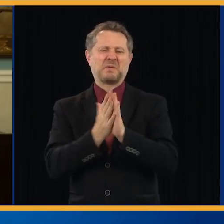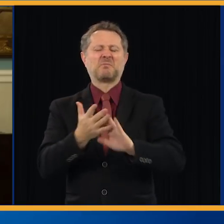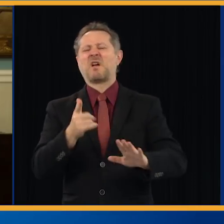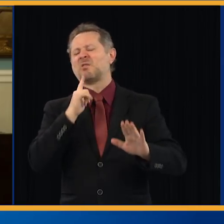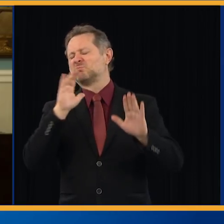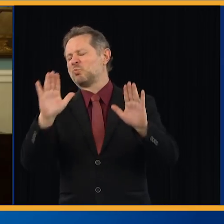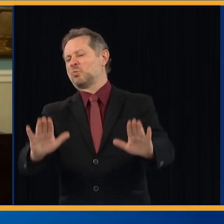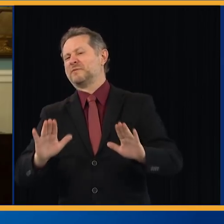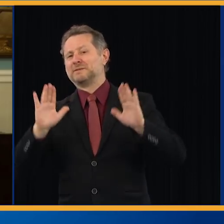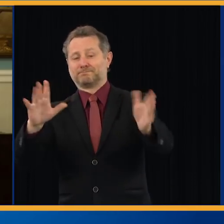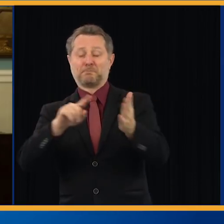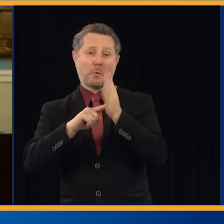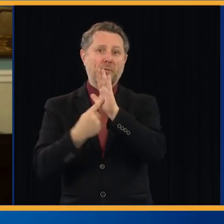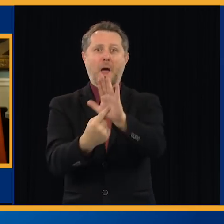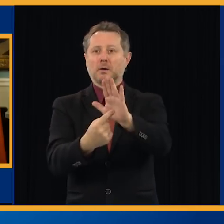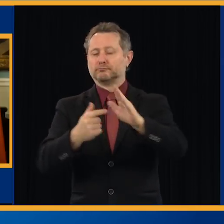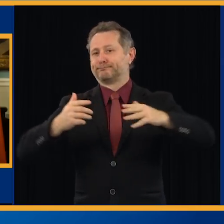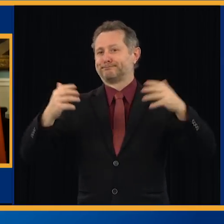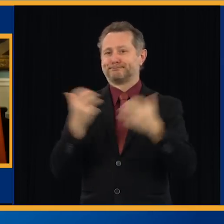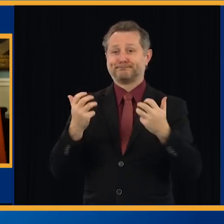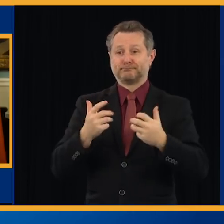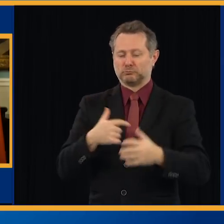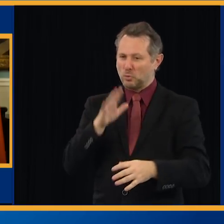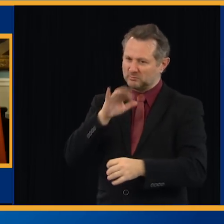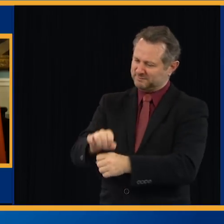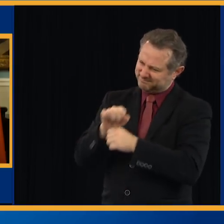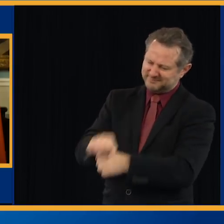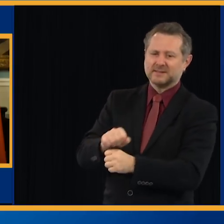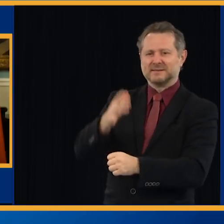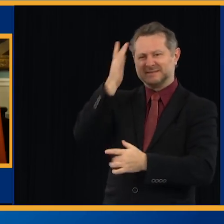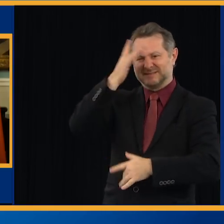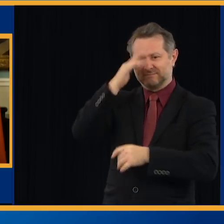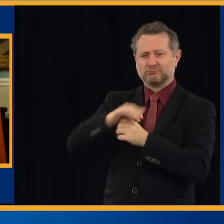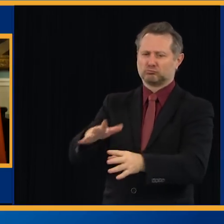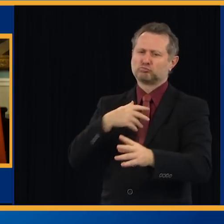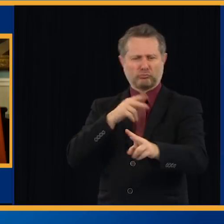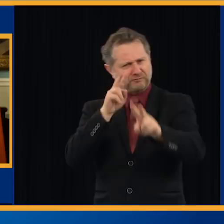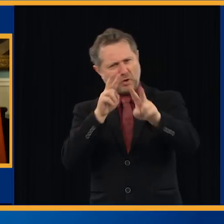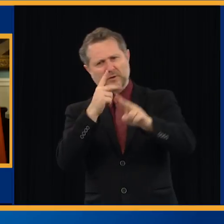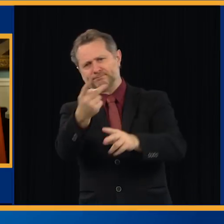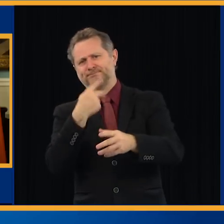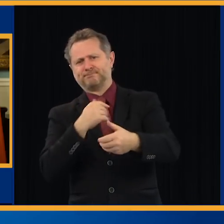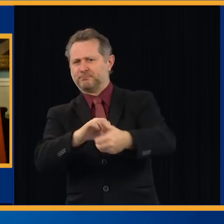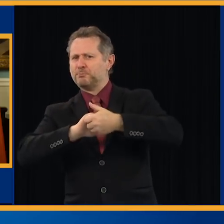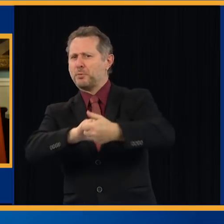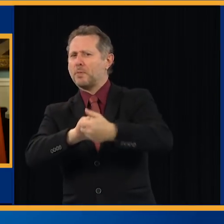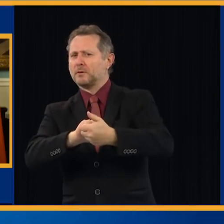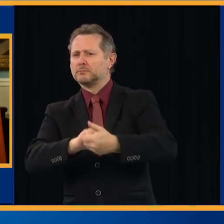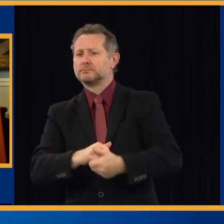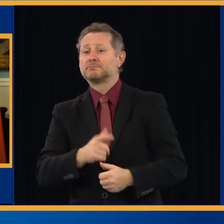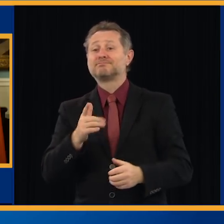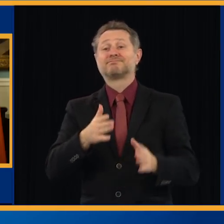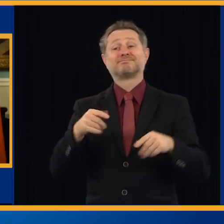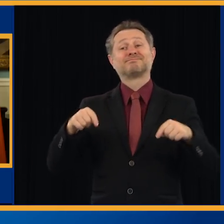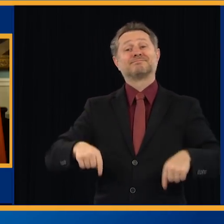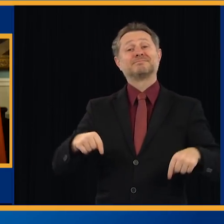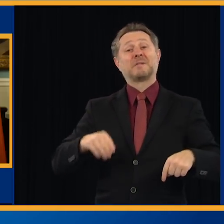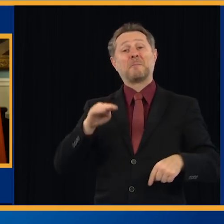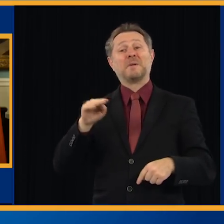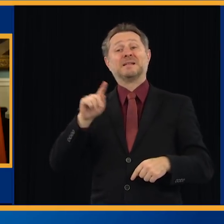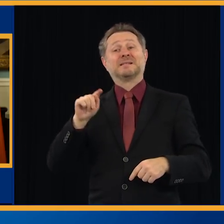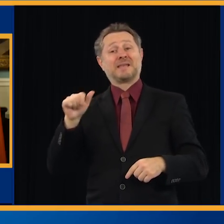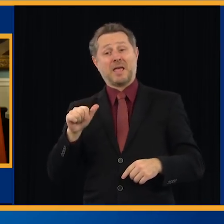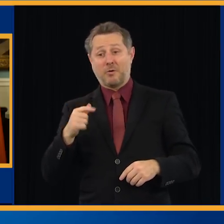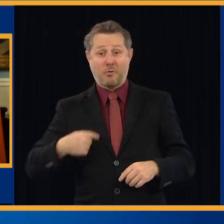that partnership as well. But right here on the issue of the MTA, we've all been throwing the biggest curveball in our